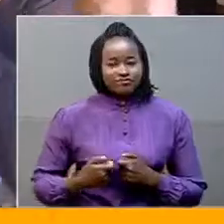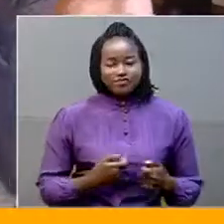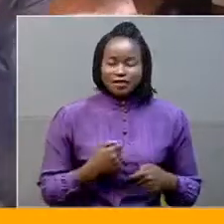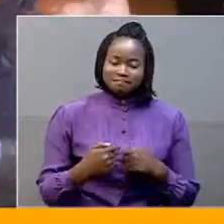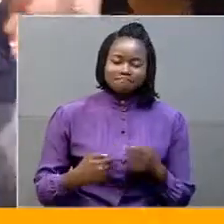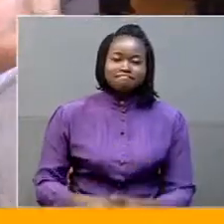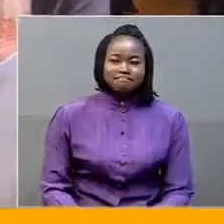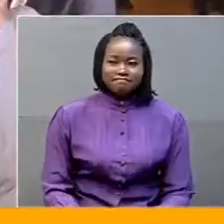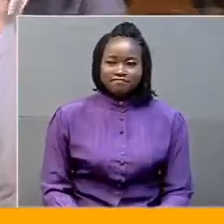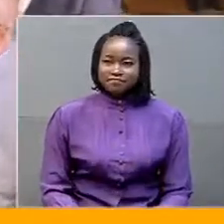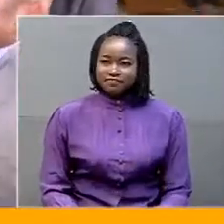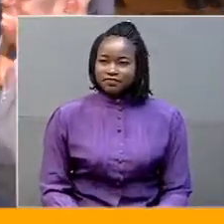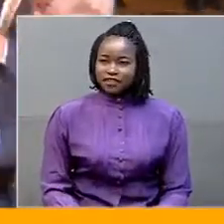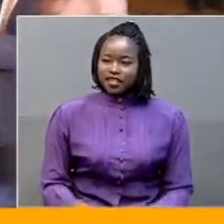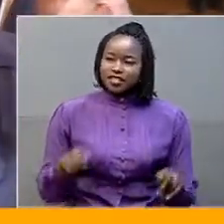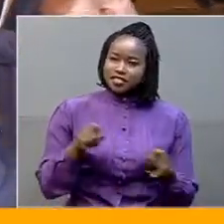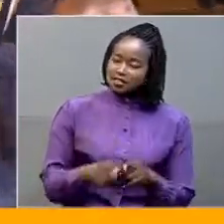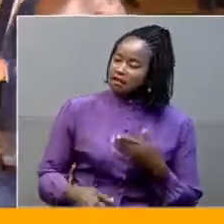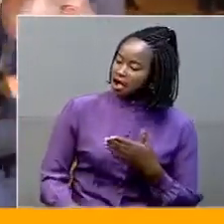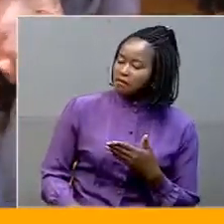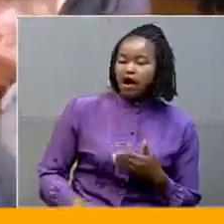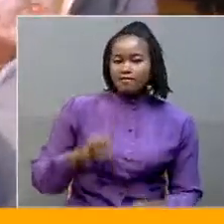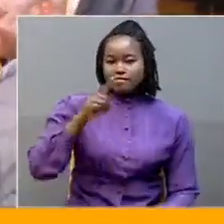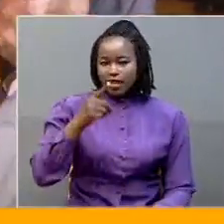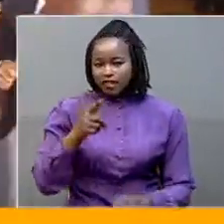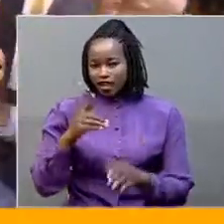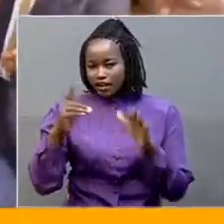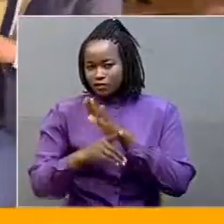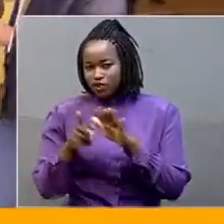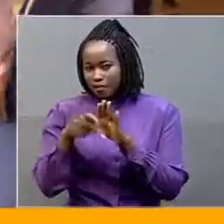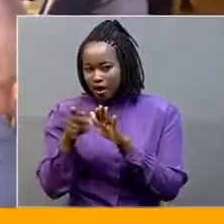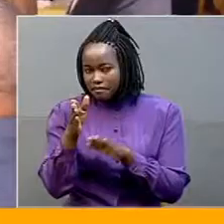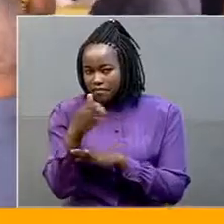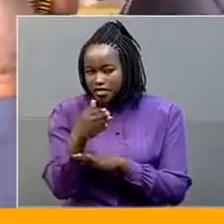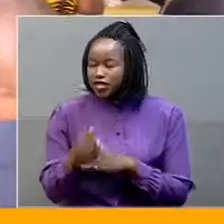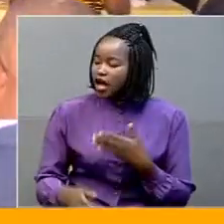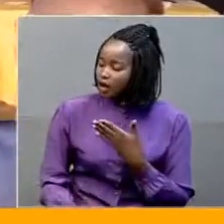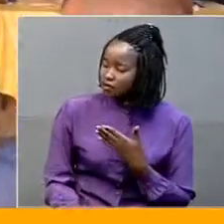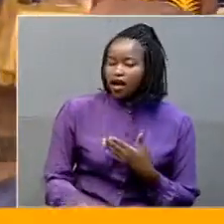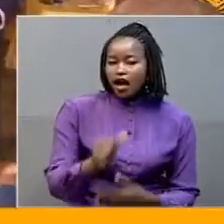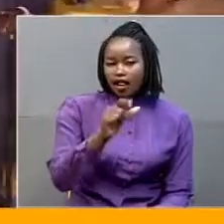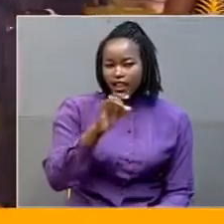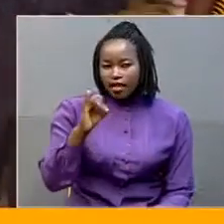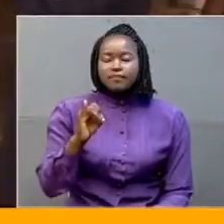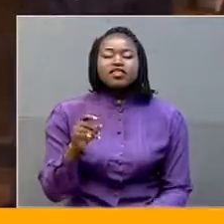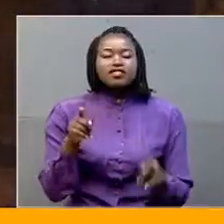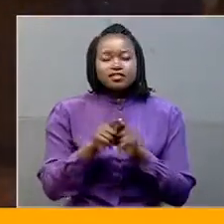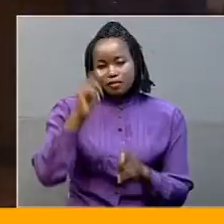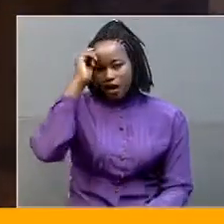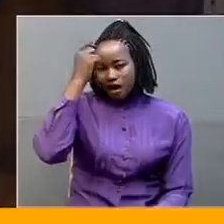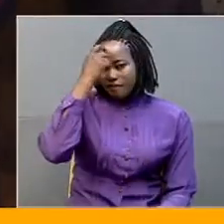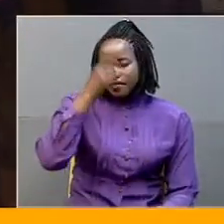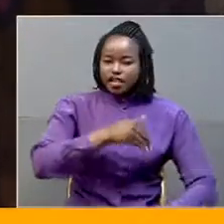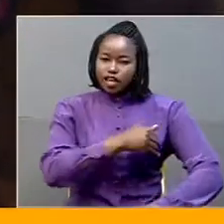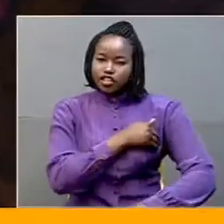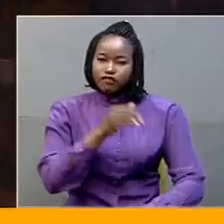The function was also attended by the First Deputy Prime Minister, Retired General Moses Ali. Government Chief Wip, Ruth Nankagura.